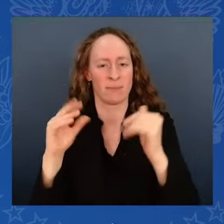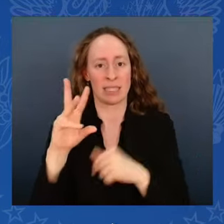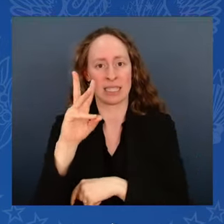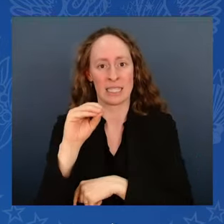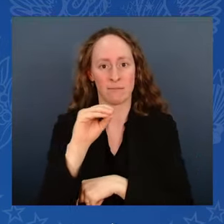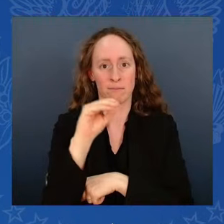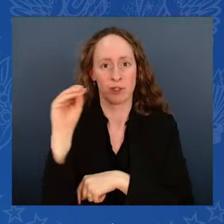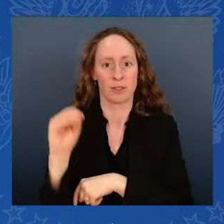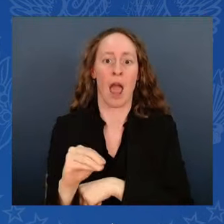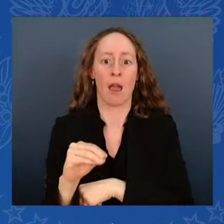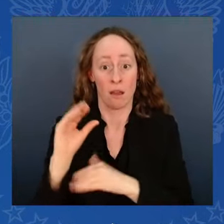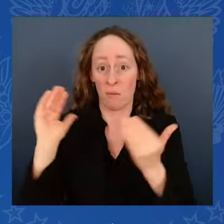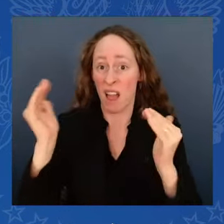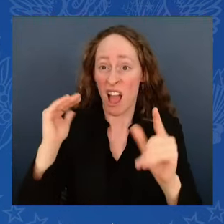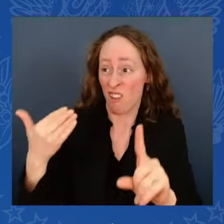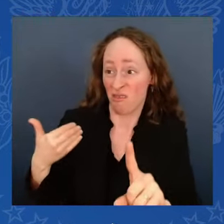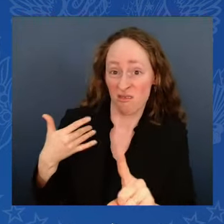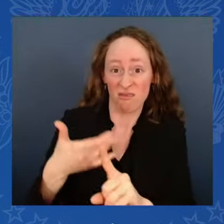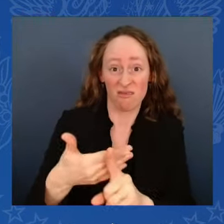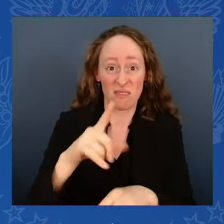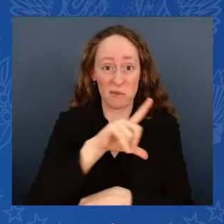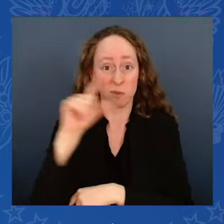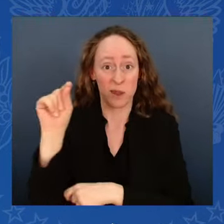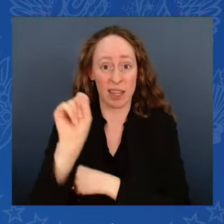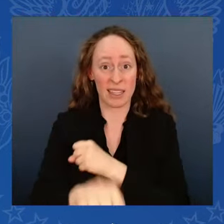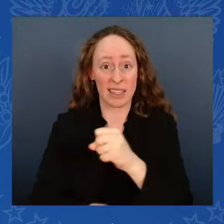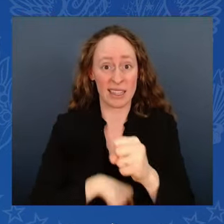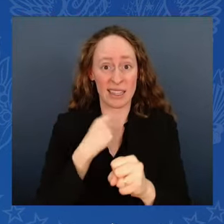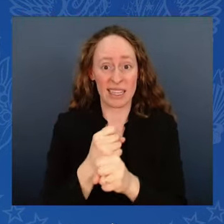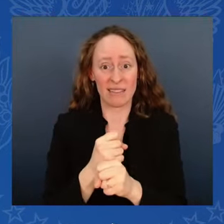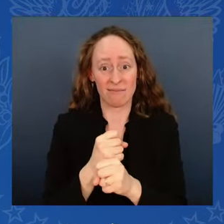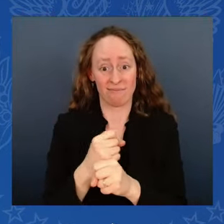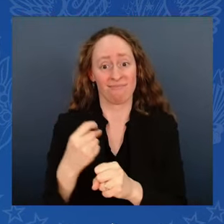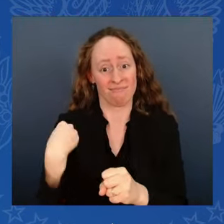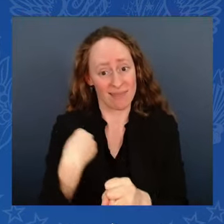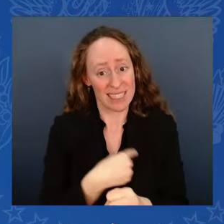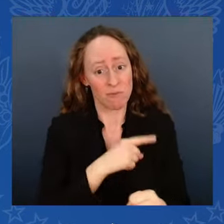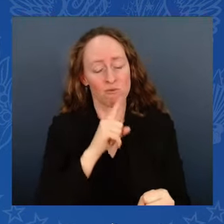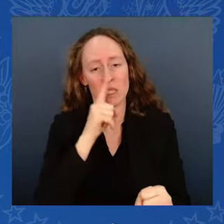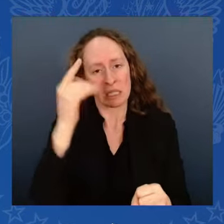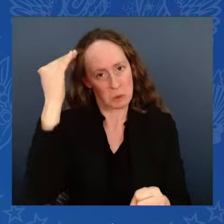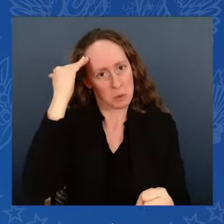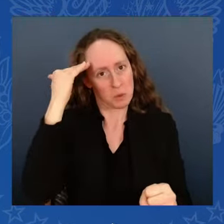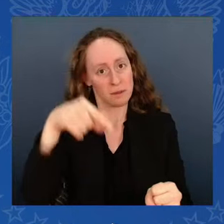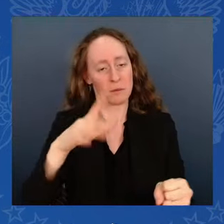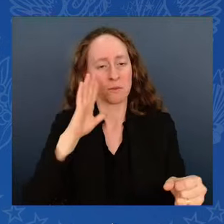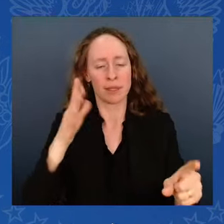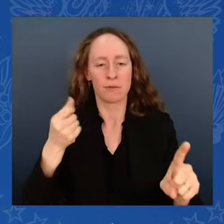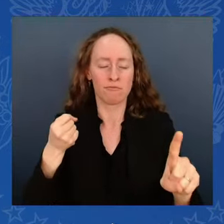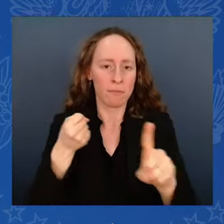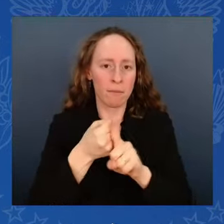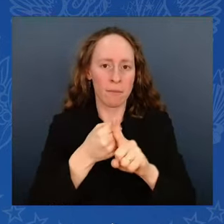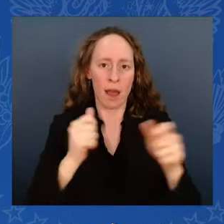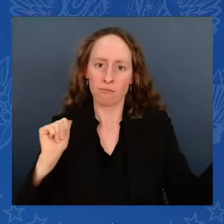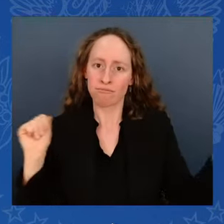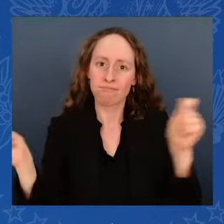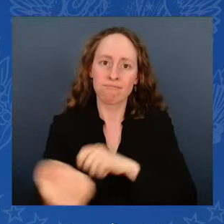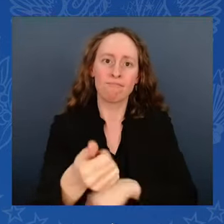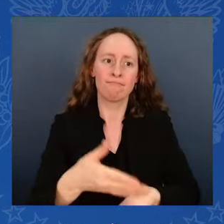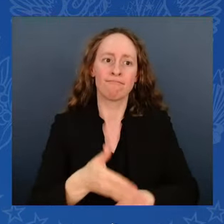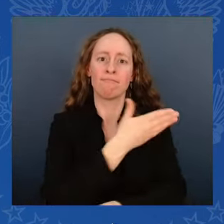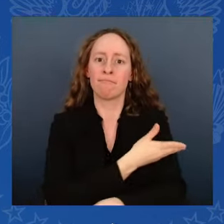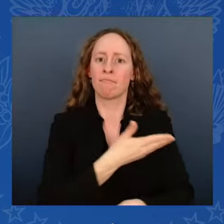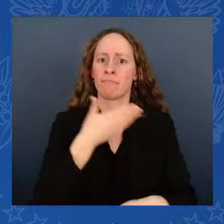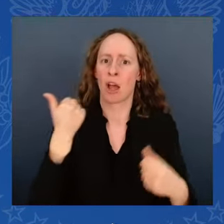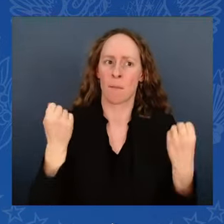would argue this is transformational change. We know there's much more work to do. There are real threats we face. There are